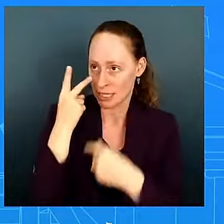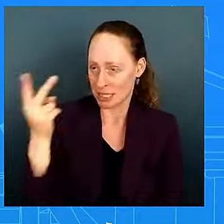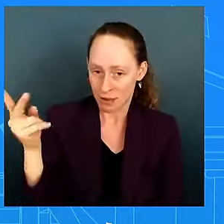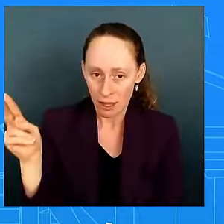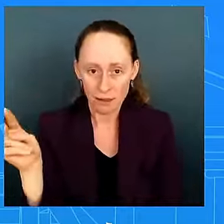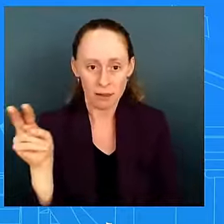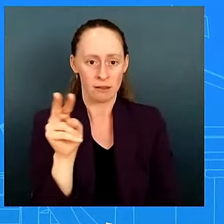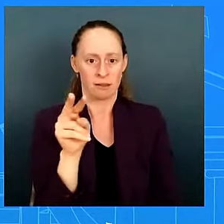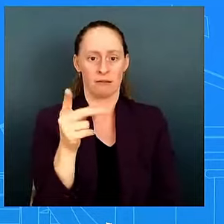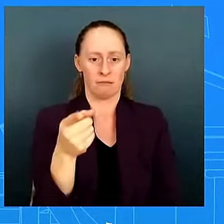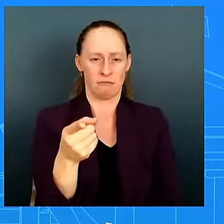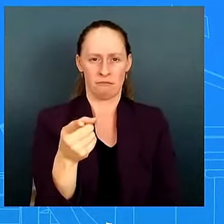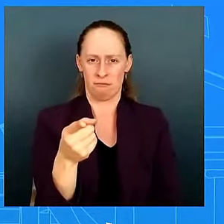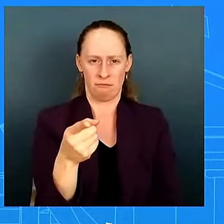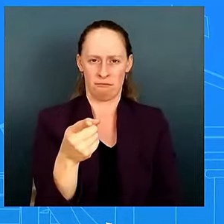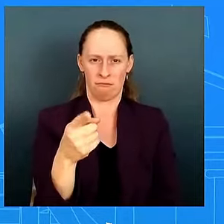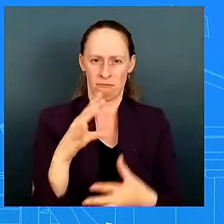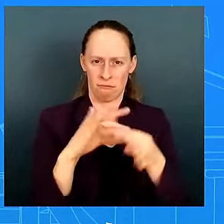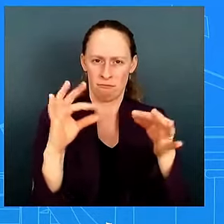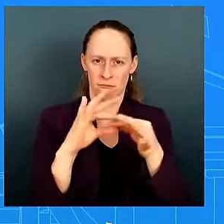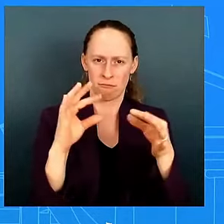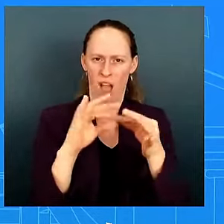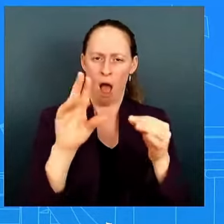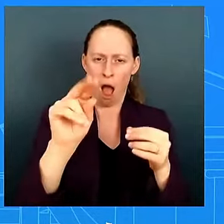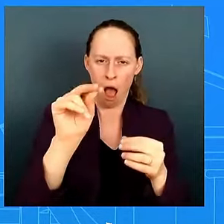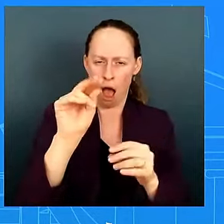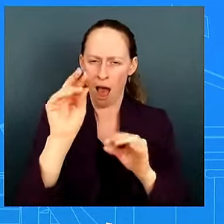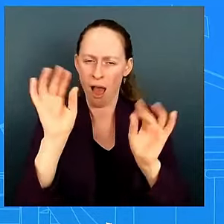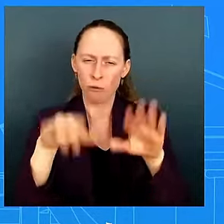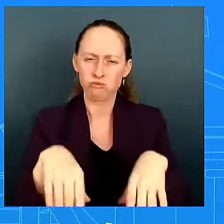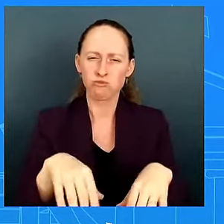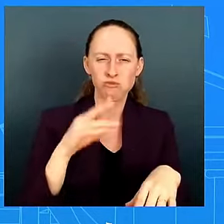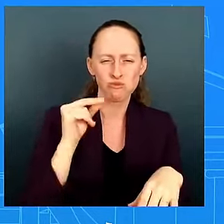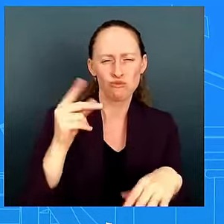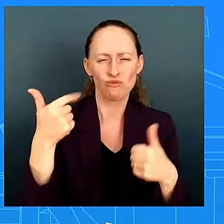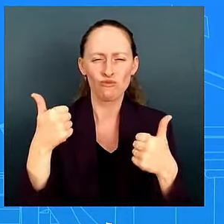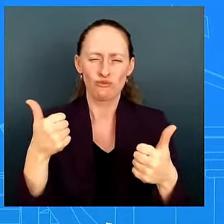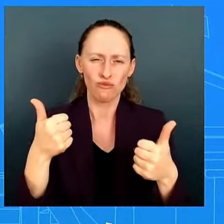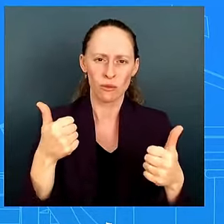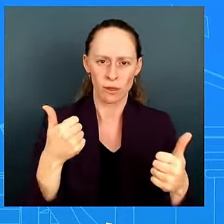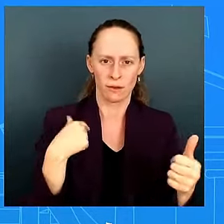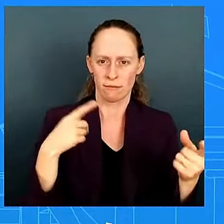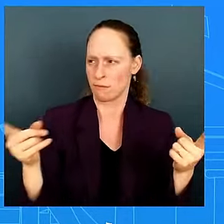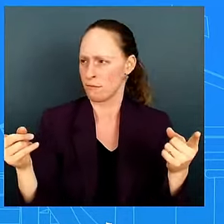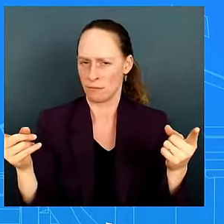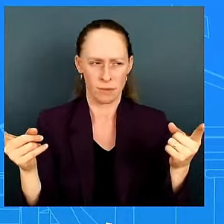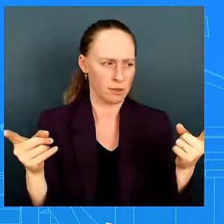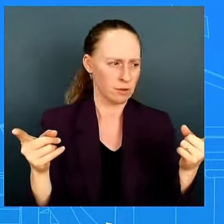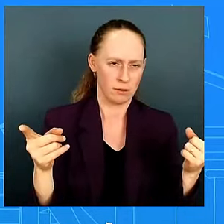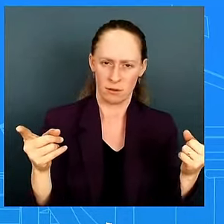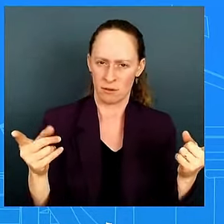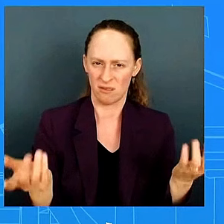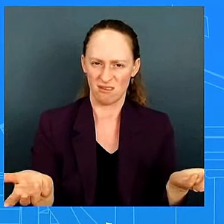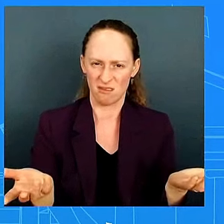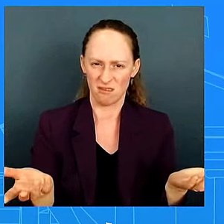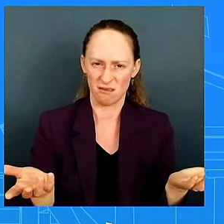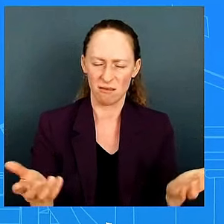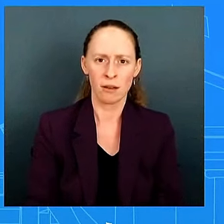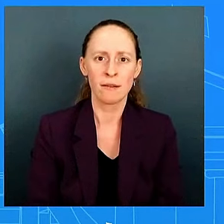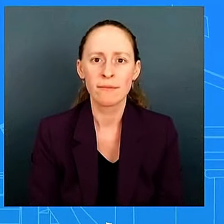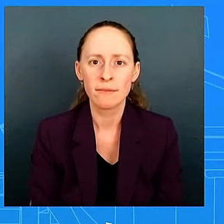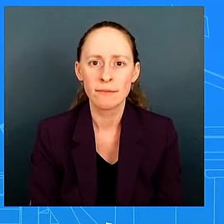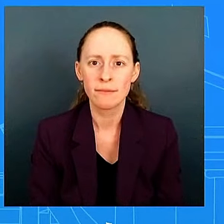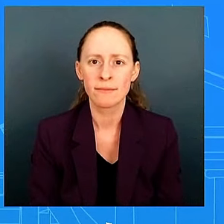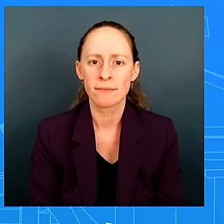know sort of very forceful and and not have any of those i mean look the president spoke to this you heard me speak to this um